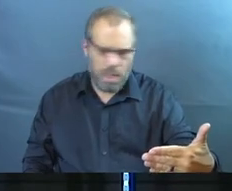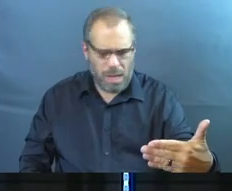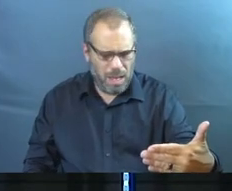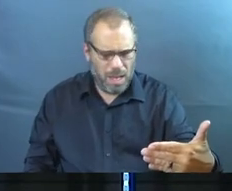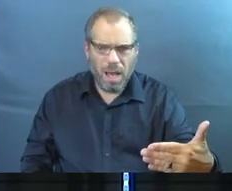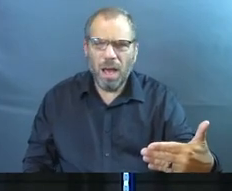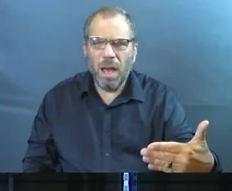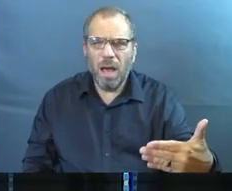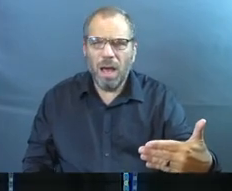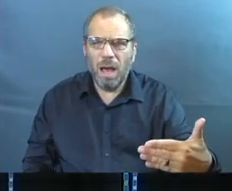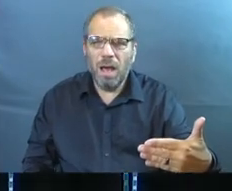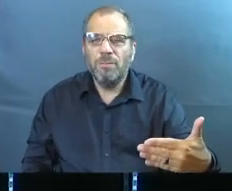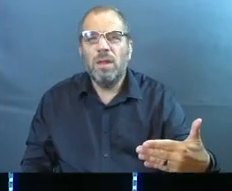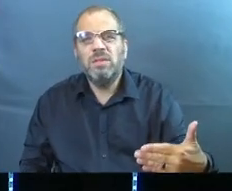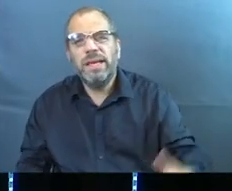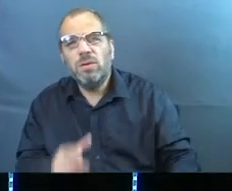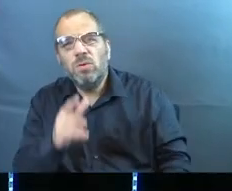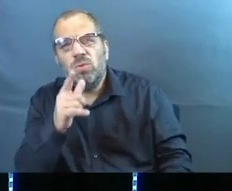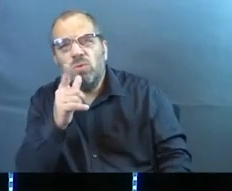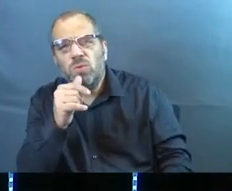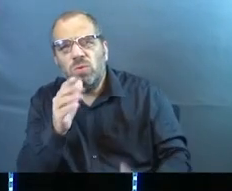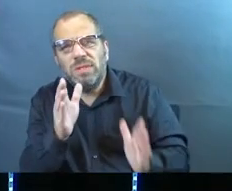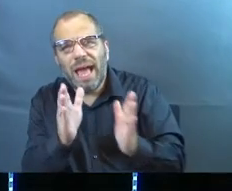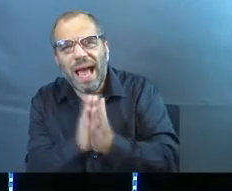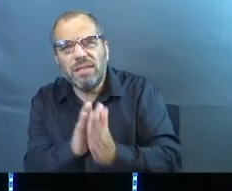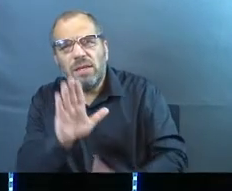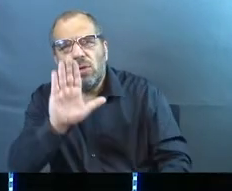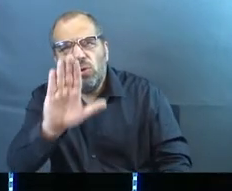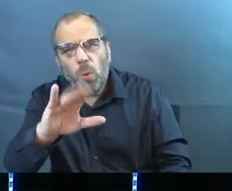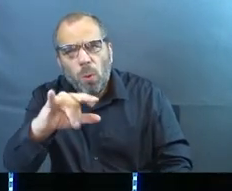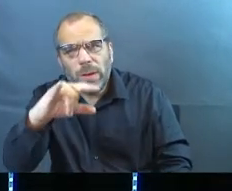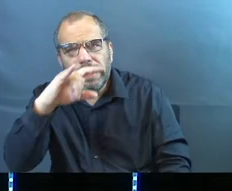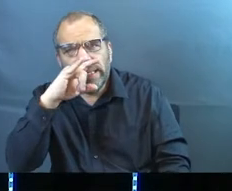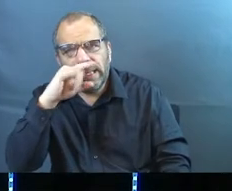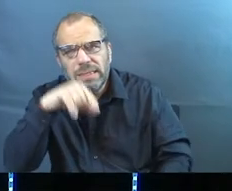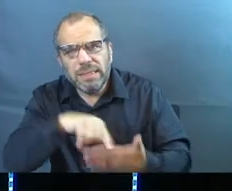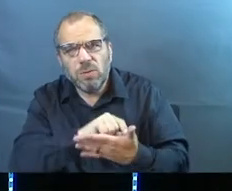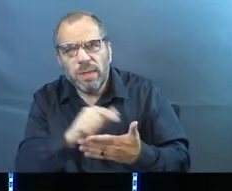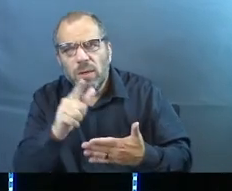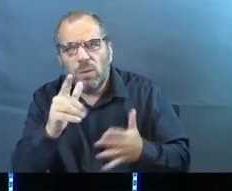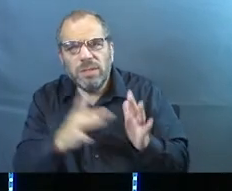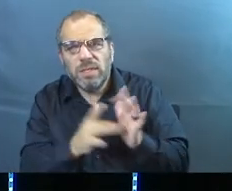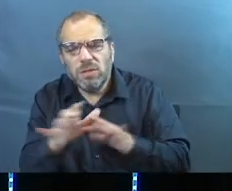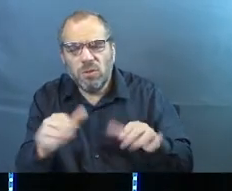Who's asking your kids this week what they want Jesus to do in their life?